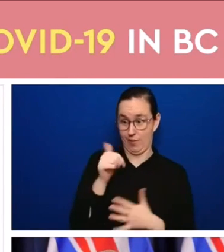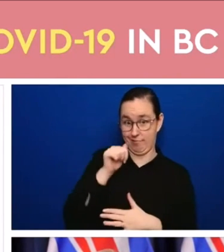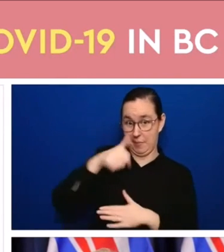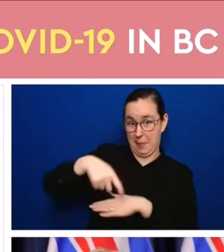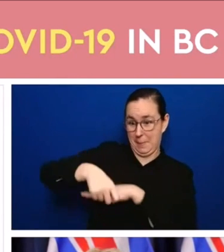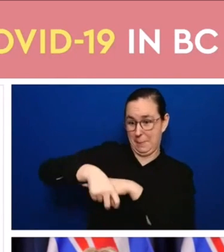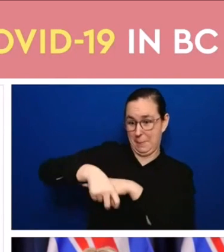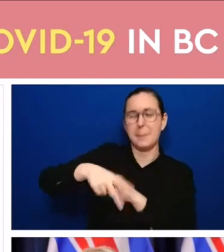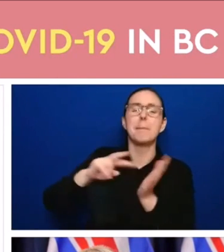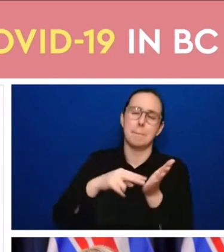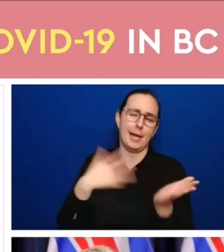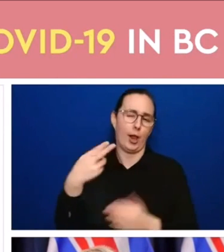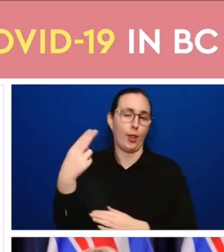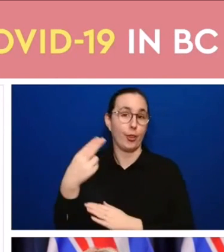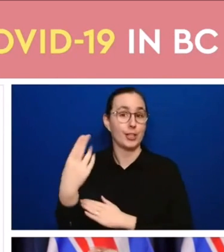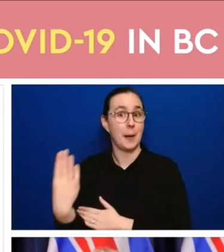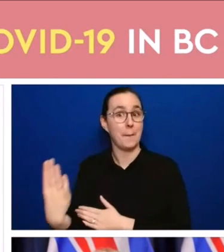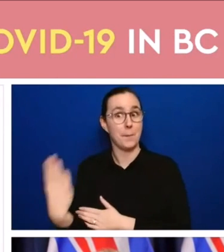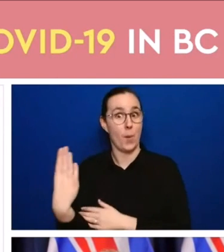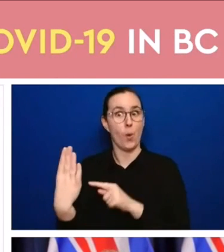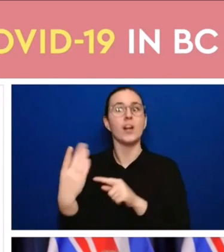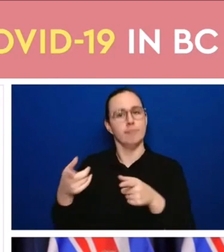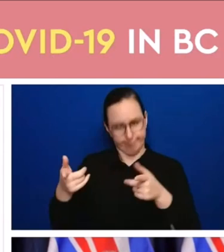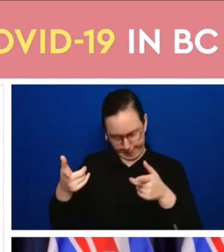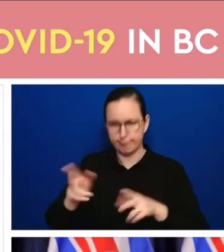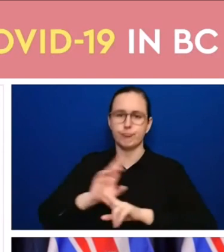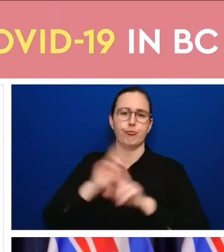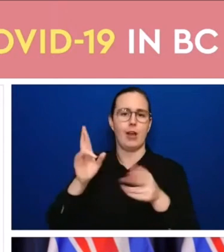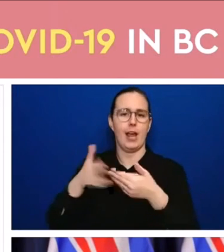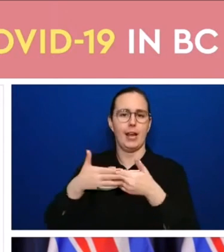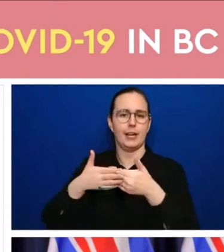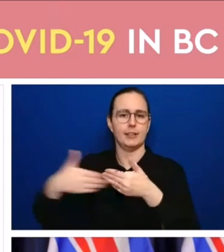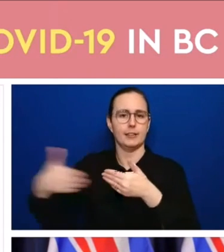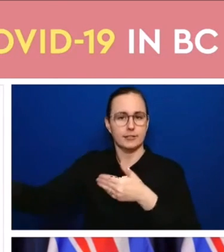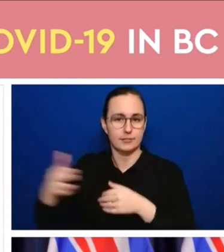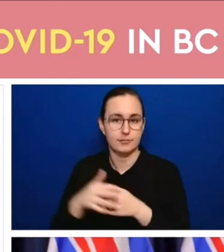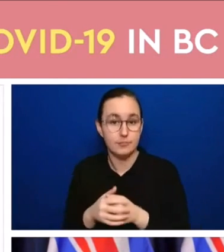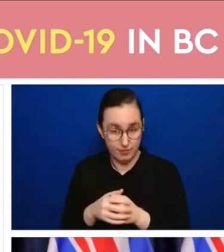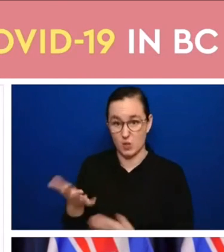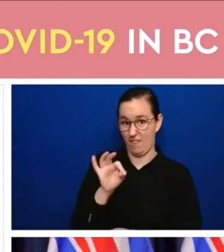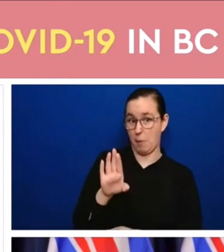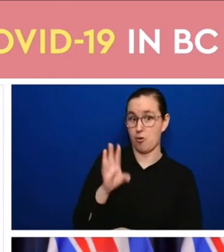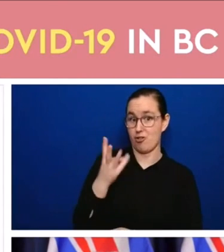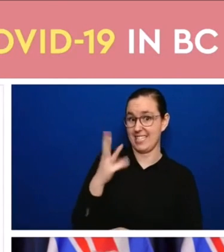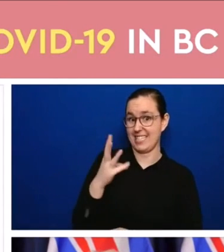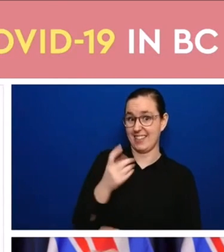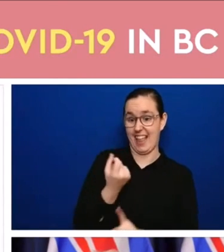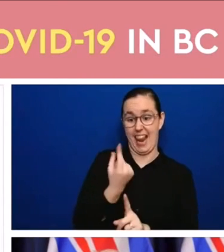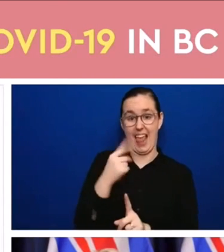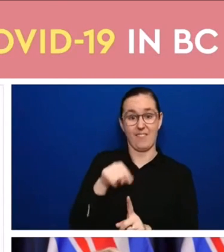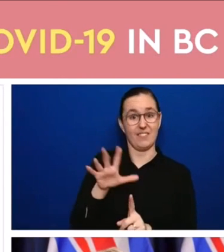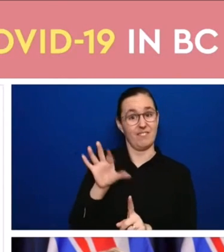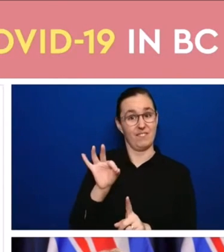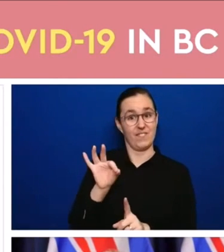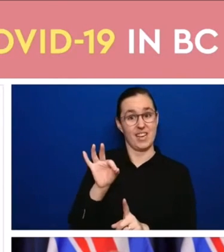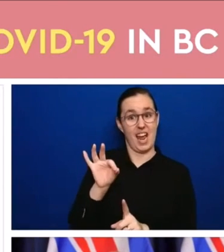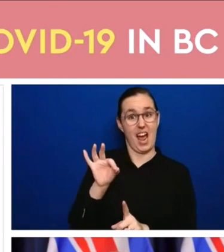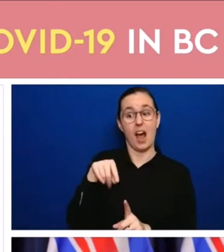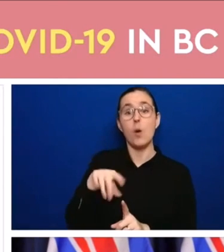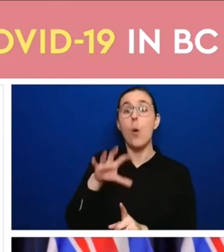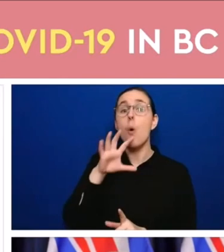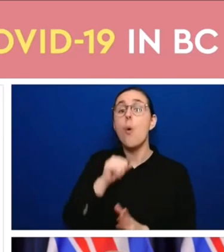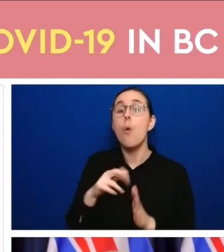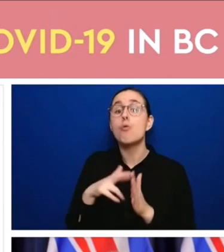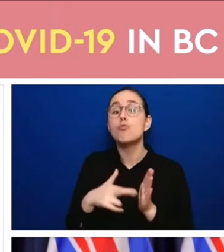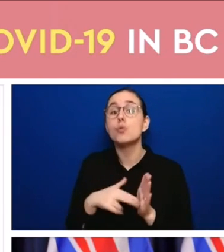16th the orders that were in place will expire so we do have some protective measures still